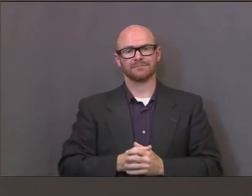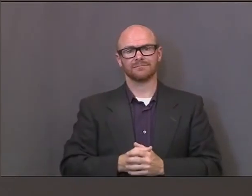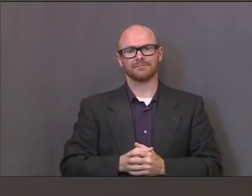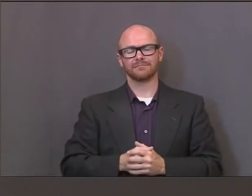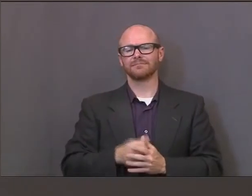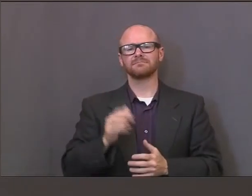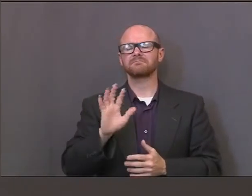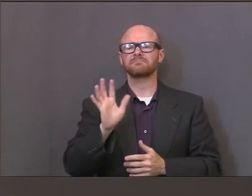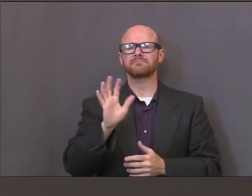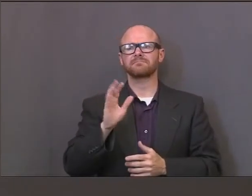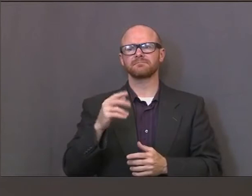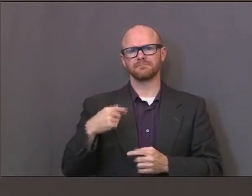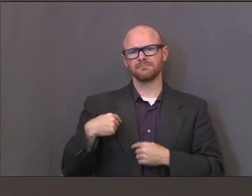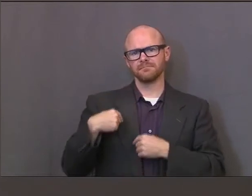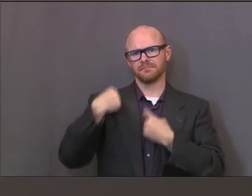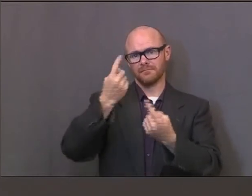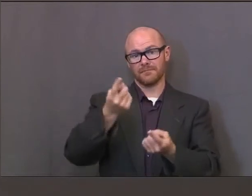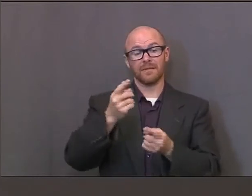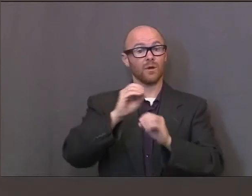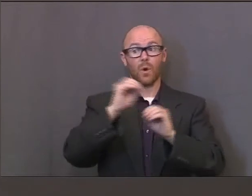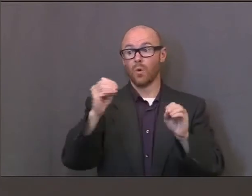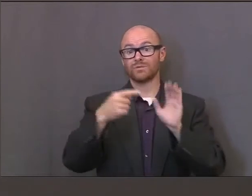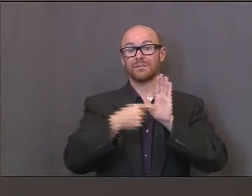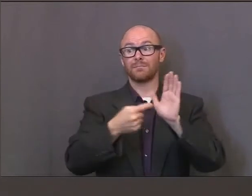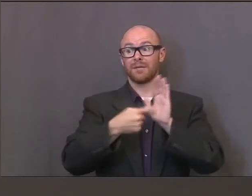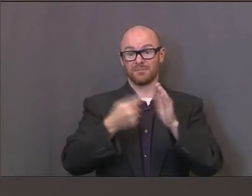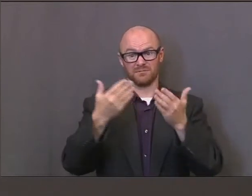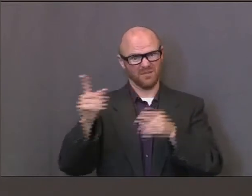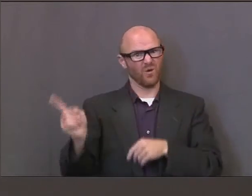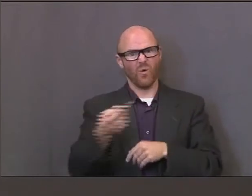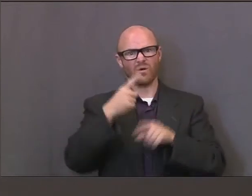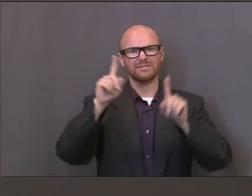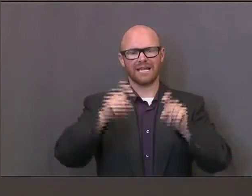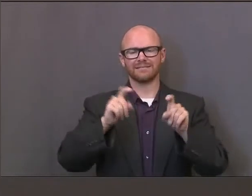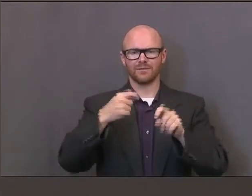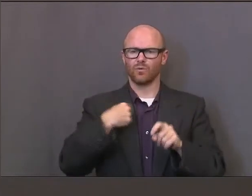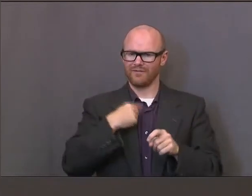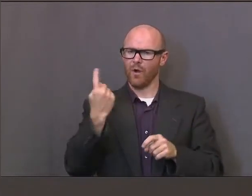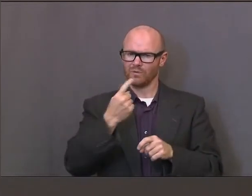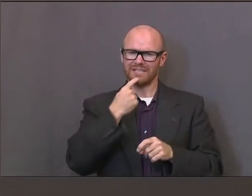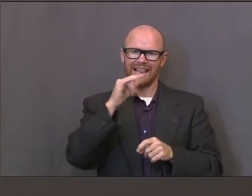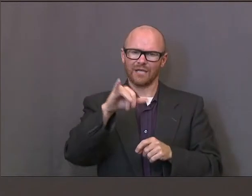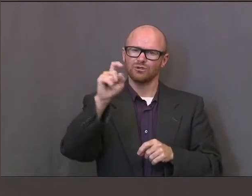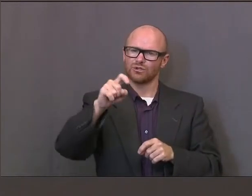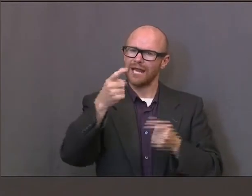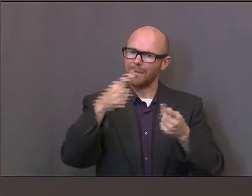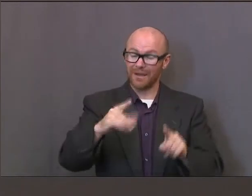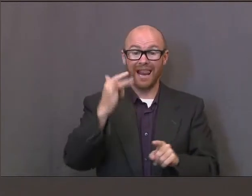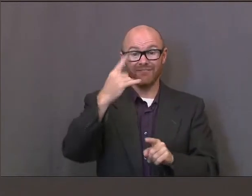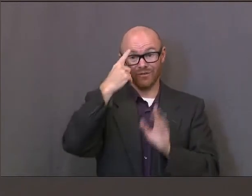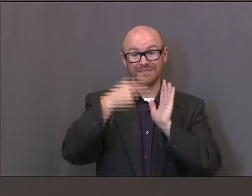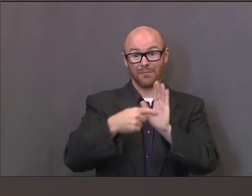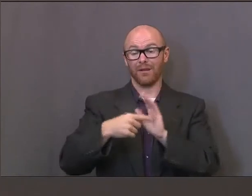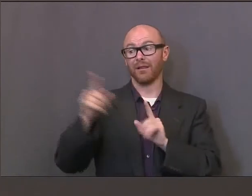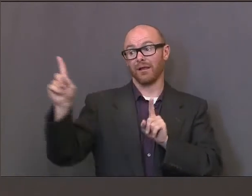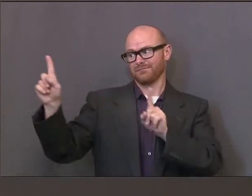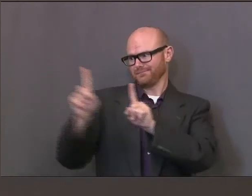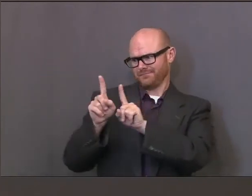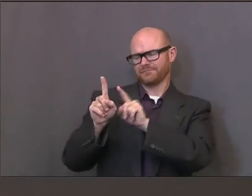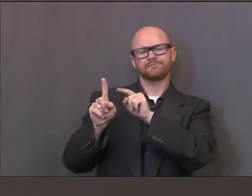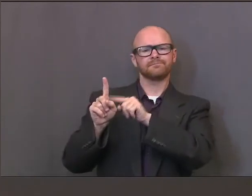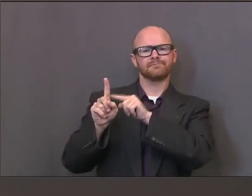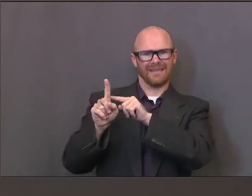No. So we have been pushing asymptomatic testing for those who need it, and they include close contacts to a confirmed case,